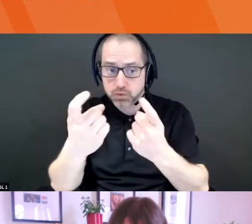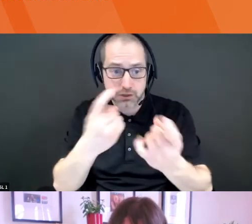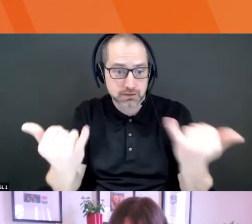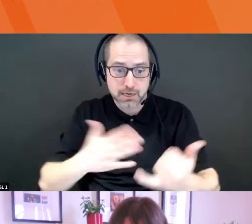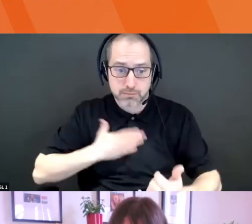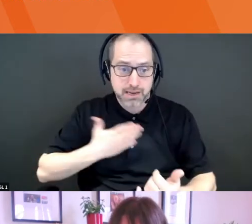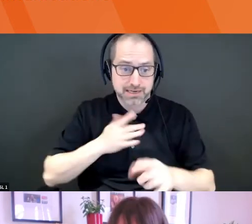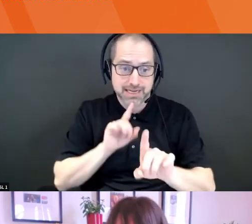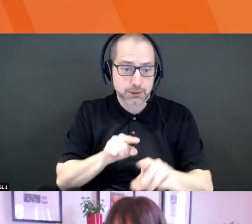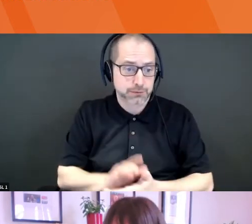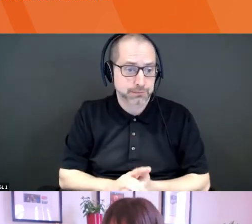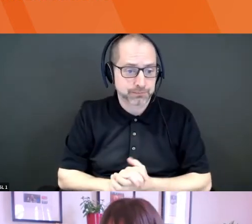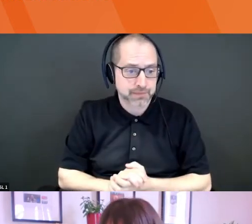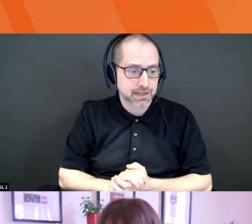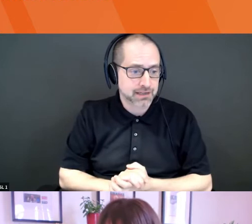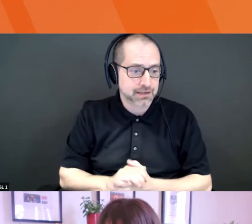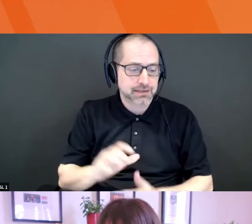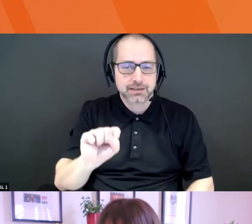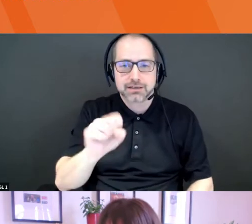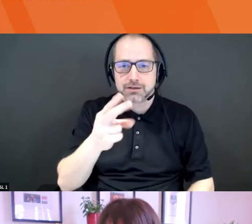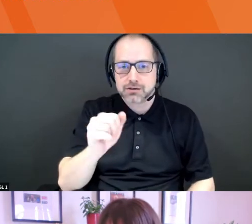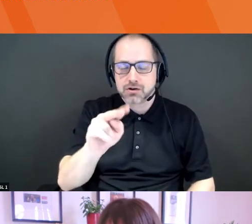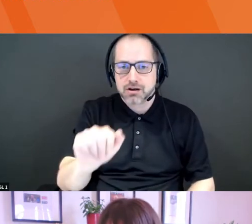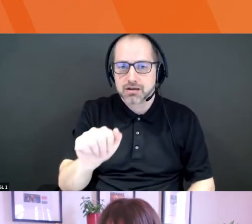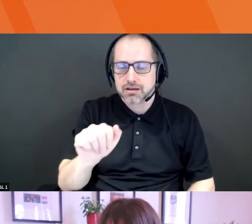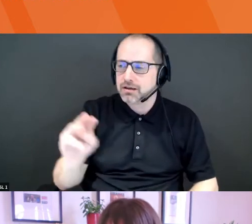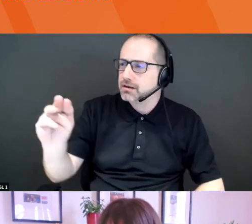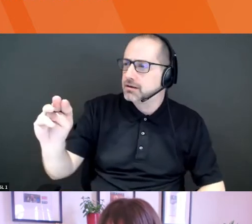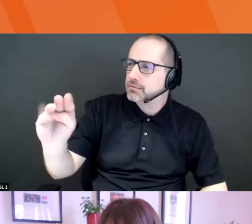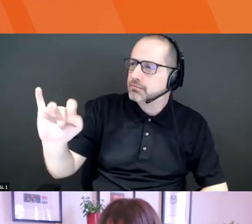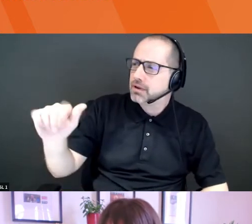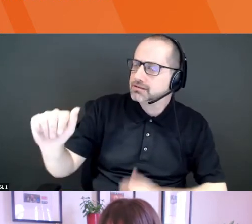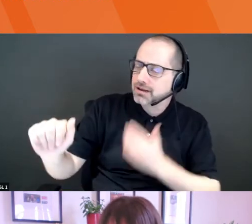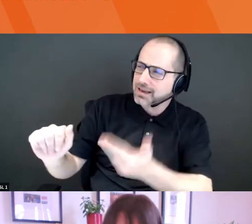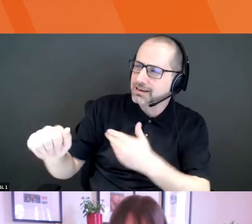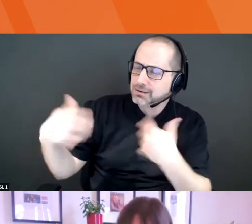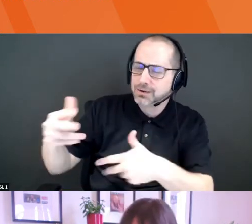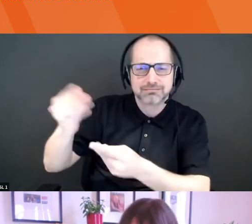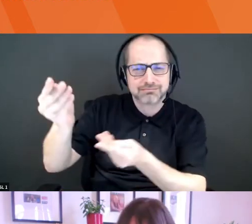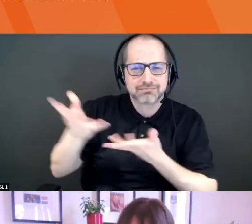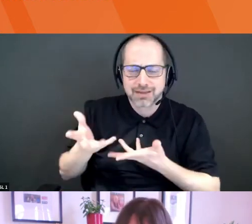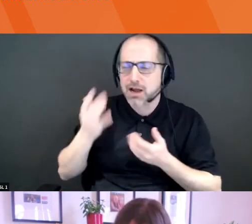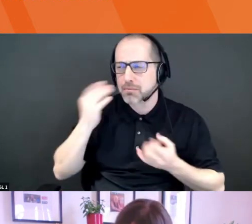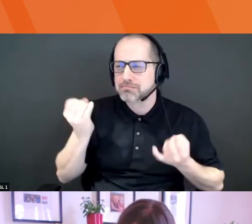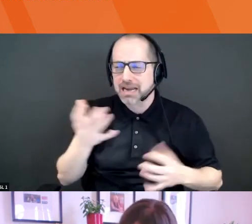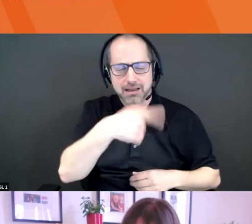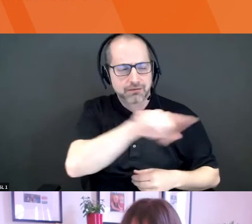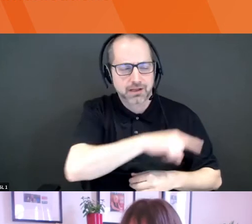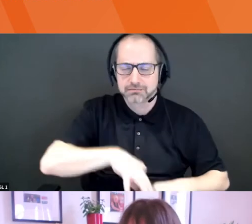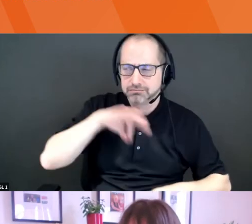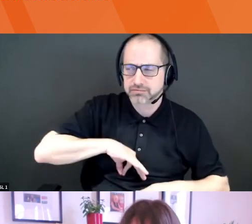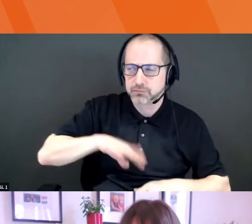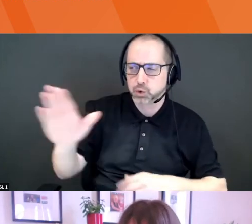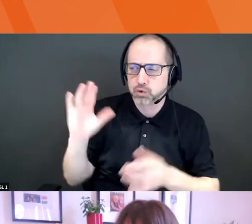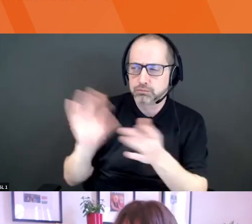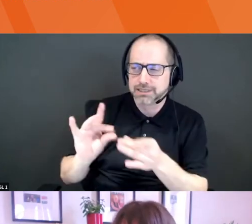Thank you, Melissa. That was so informative. I know lots of people got lots out of your presentation. I will just turn to the